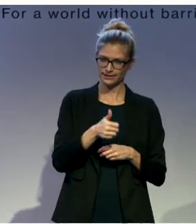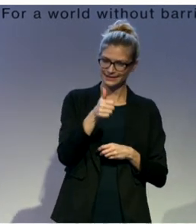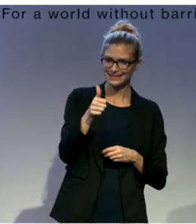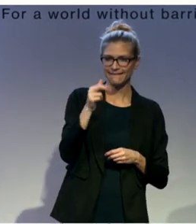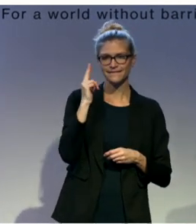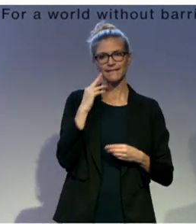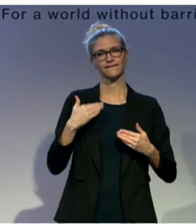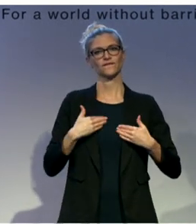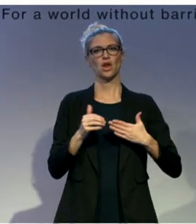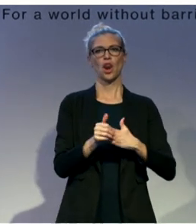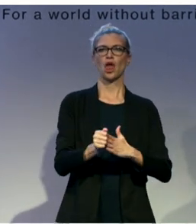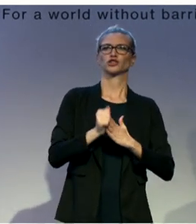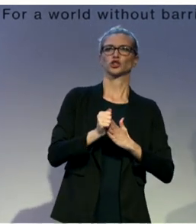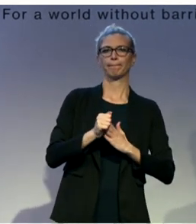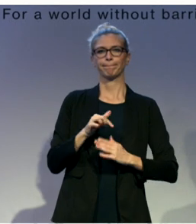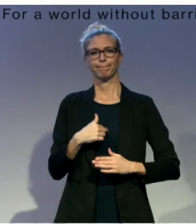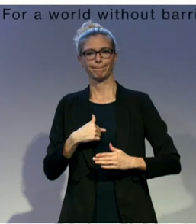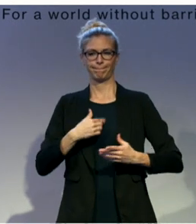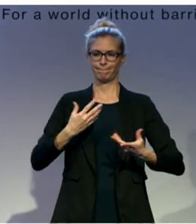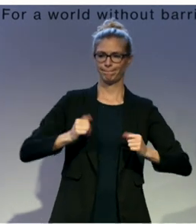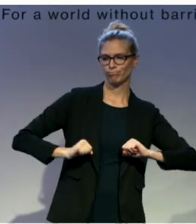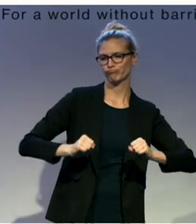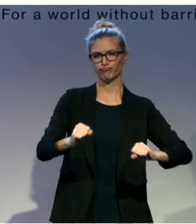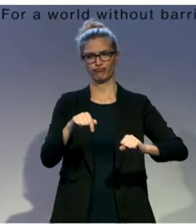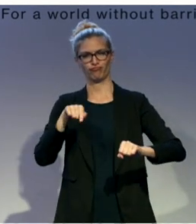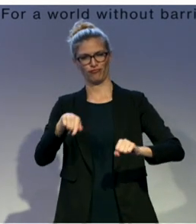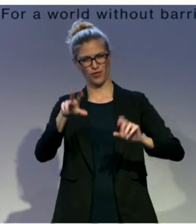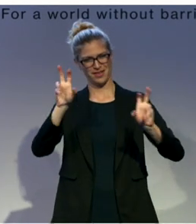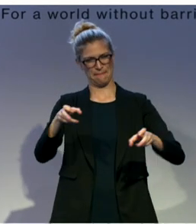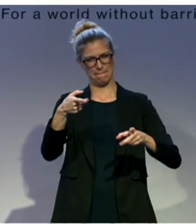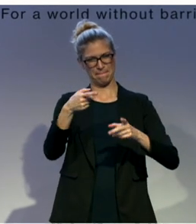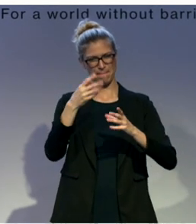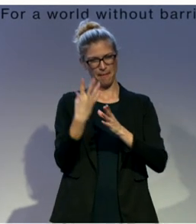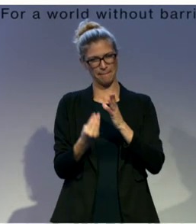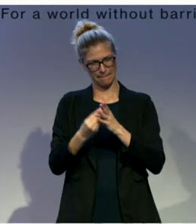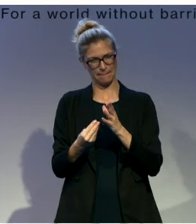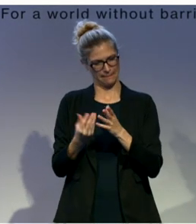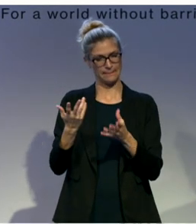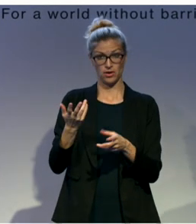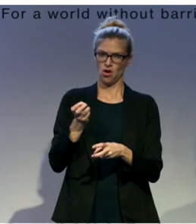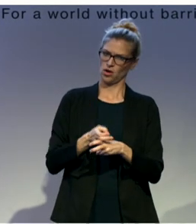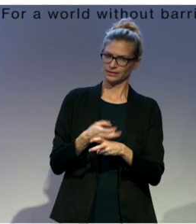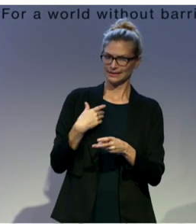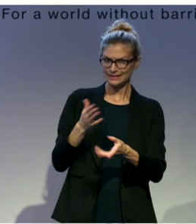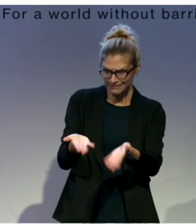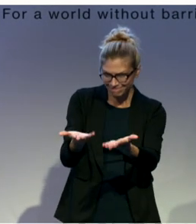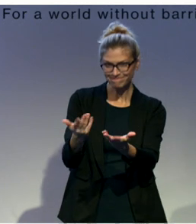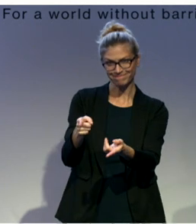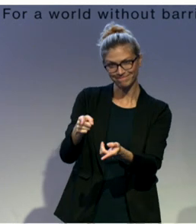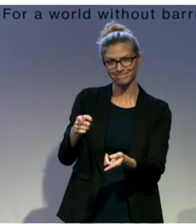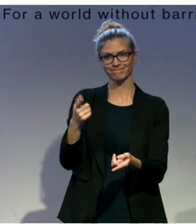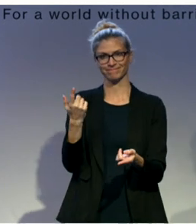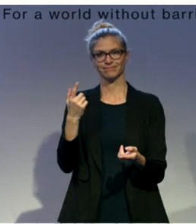deaf people to compile and create the lexicon, we also used deaf actors and deaf sign